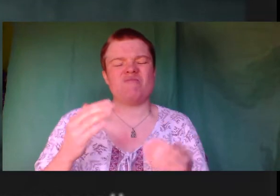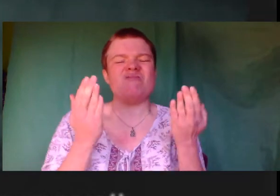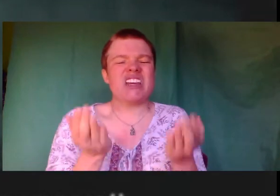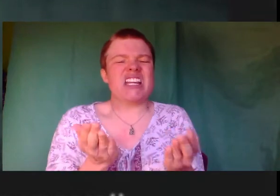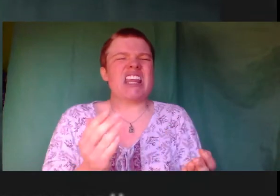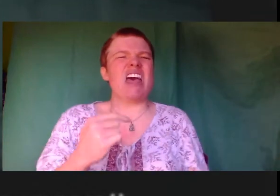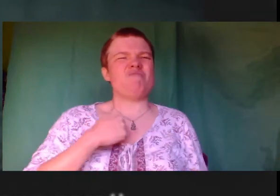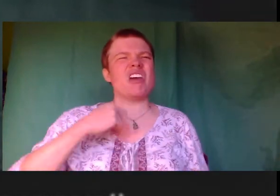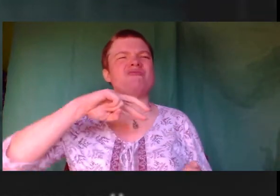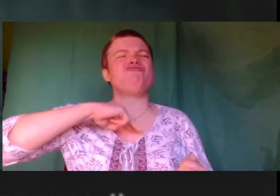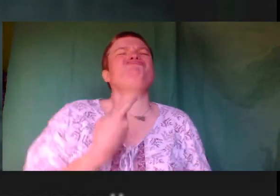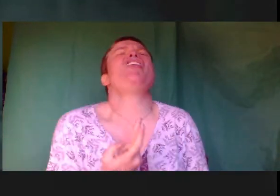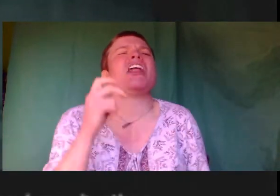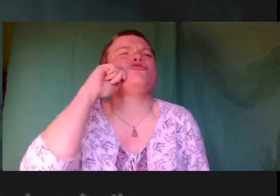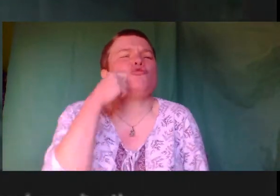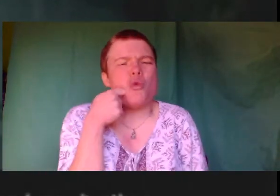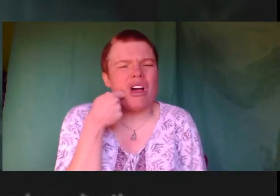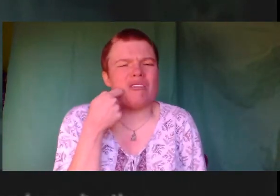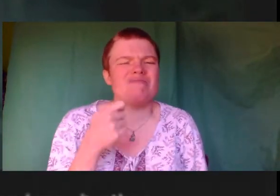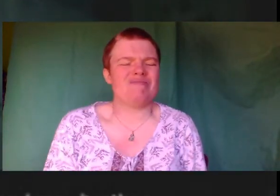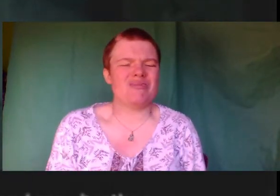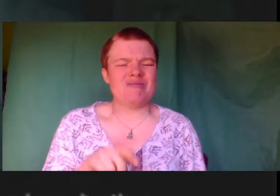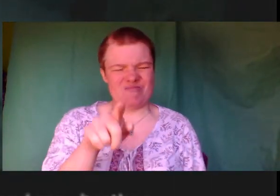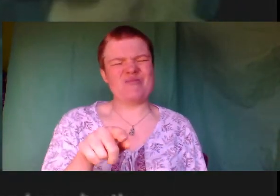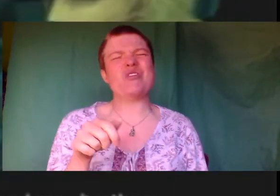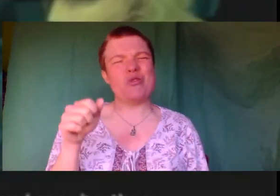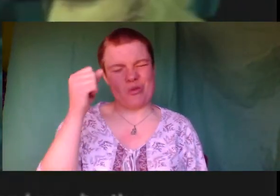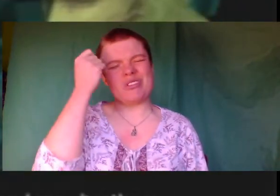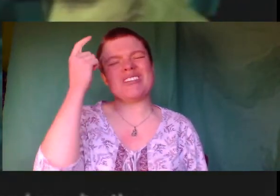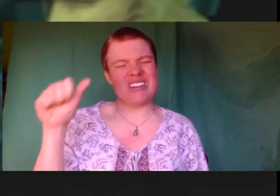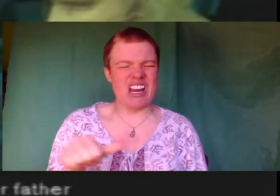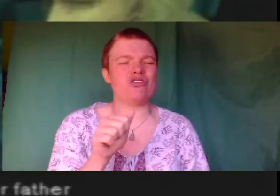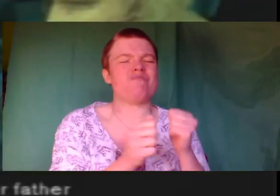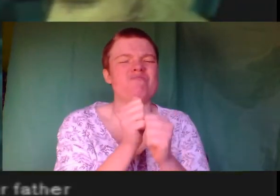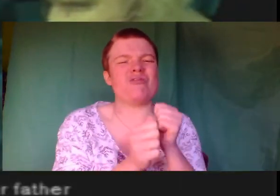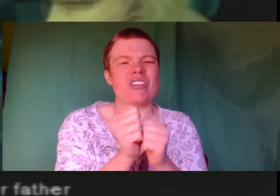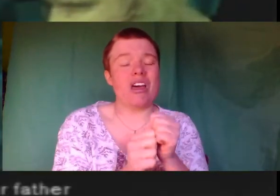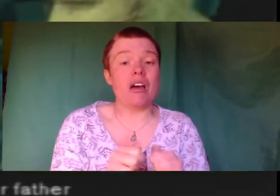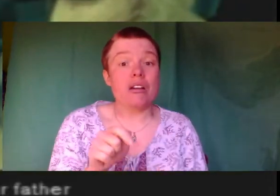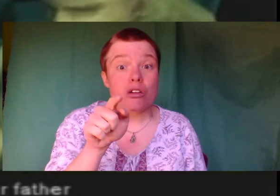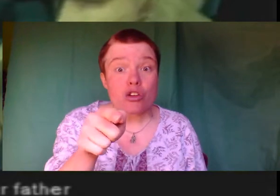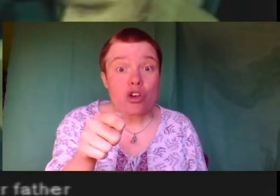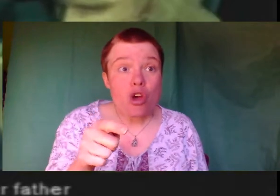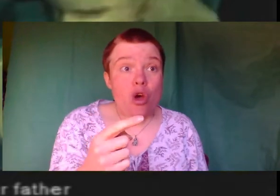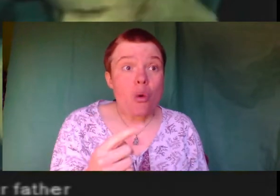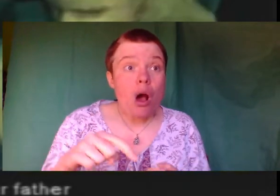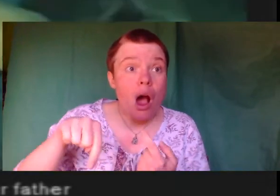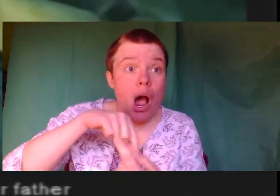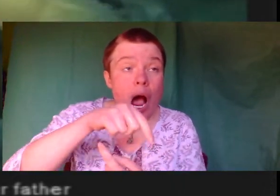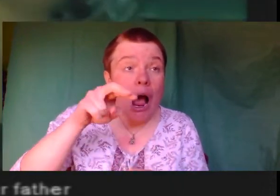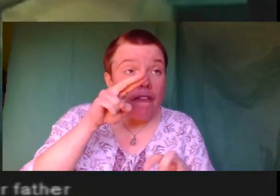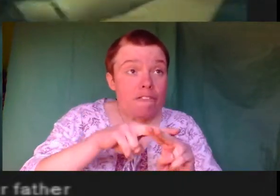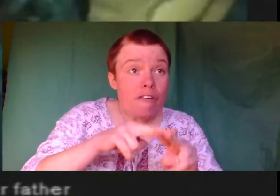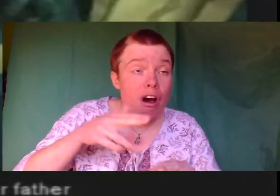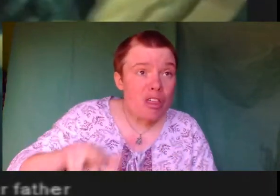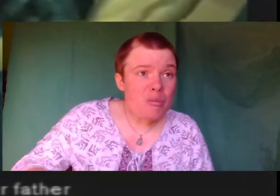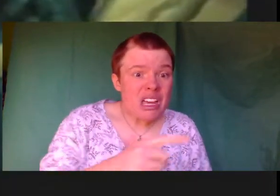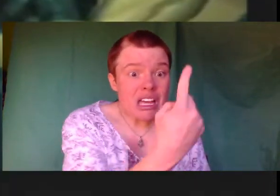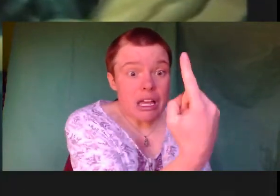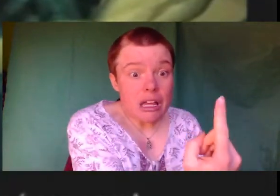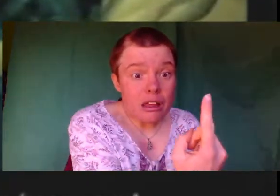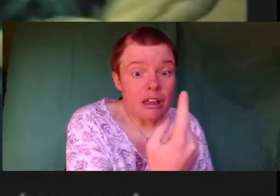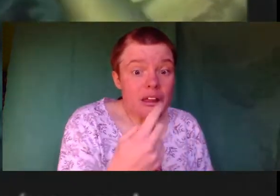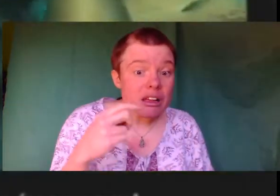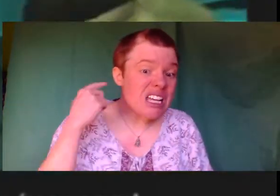I'll have my revenge. You should understand me, brother. You killed our father with your own hands.